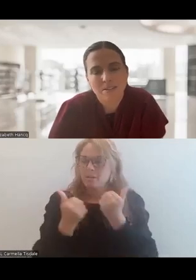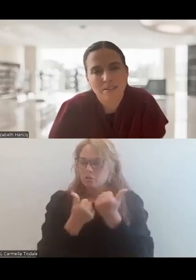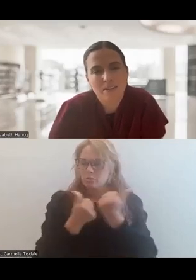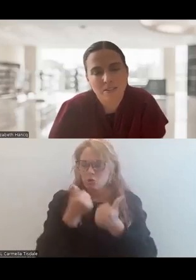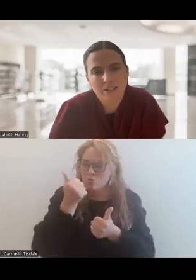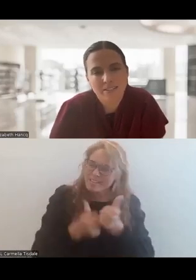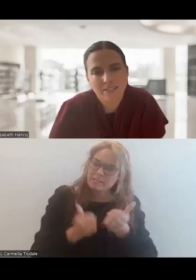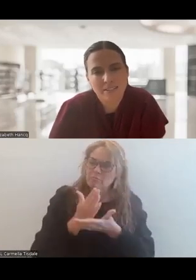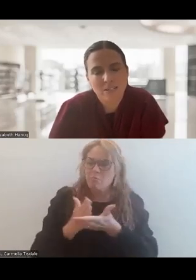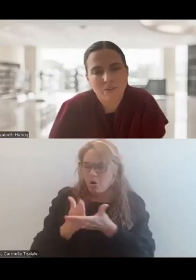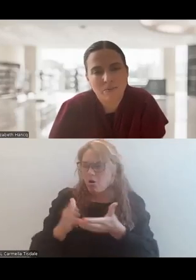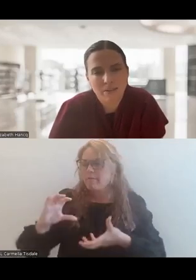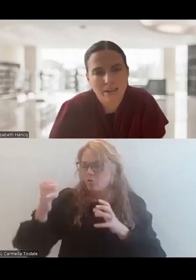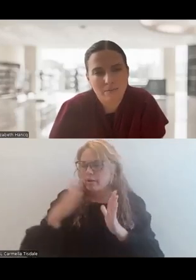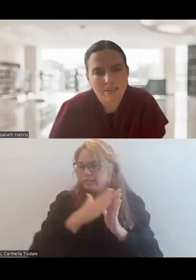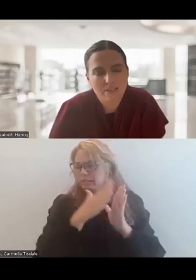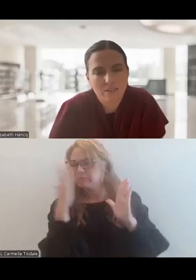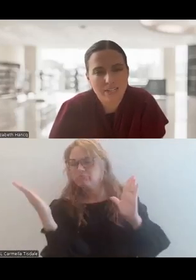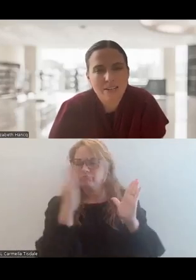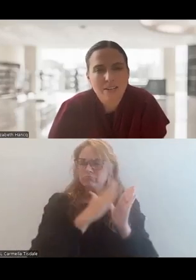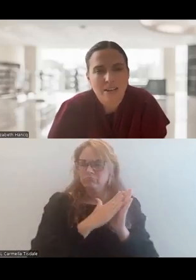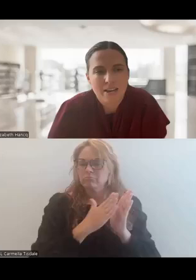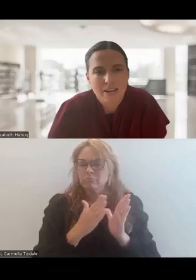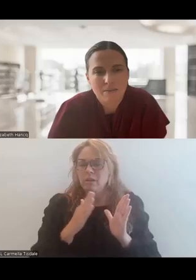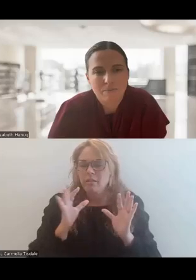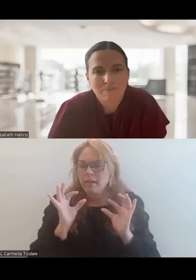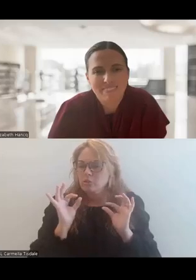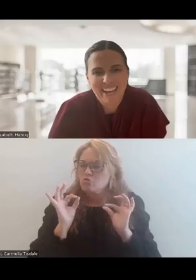of the crisis continuum. And it's a great,